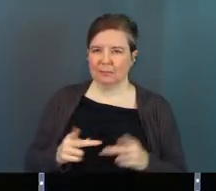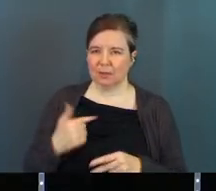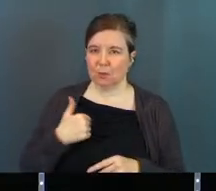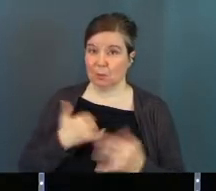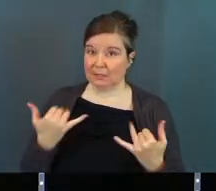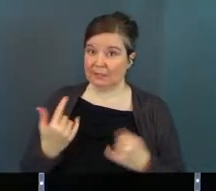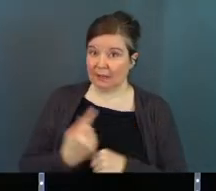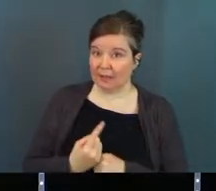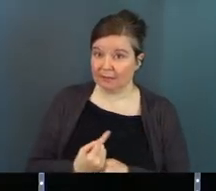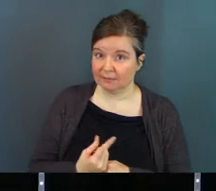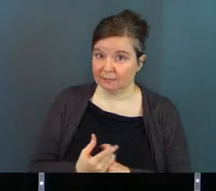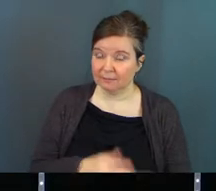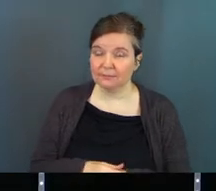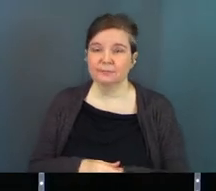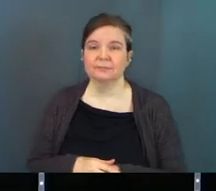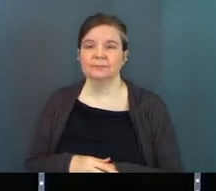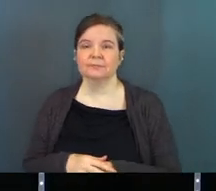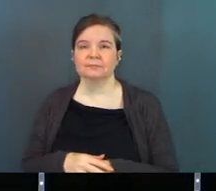in today.